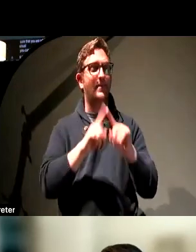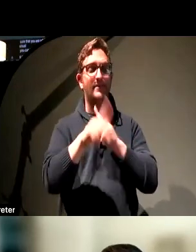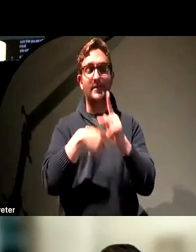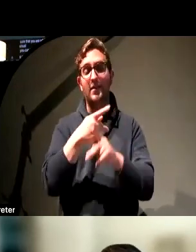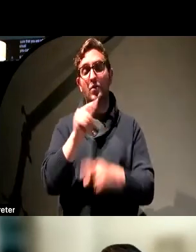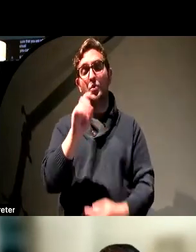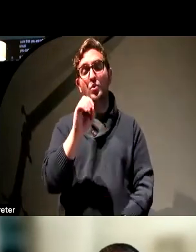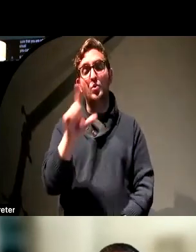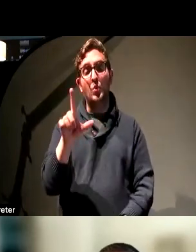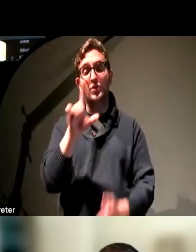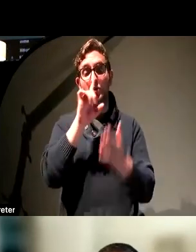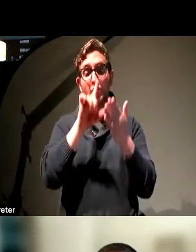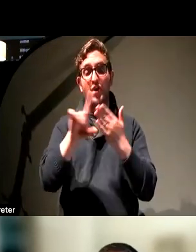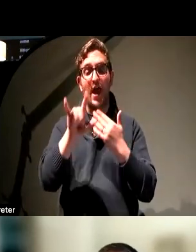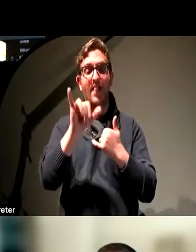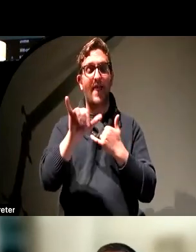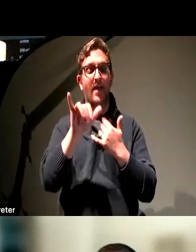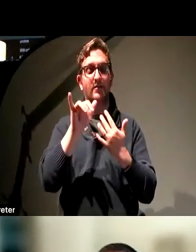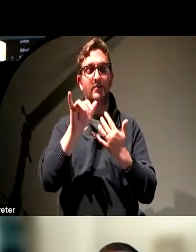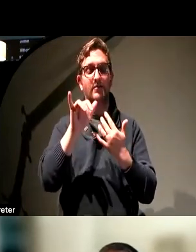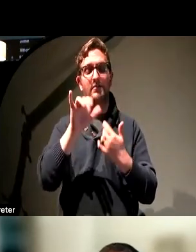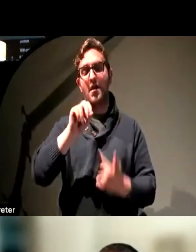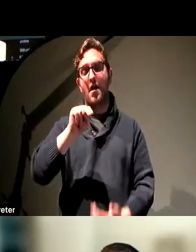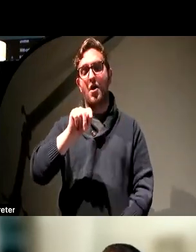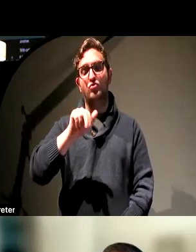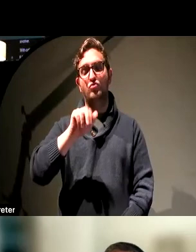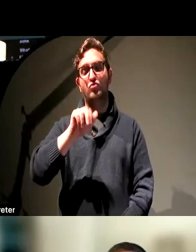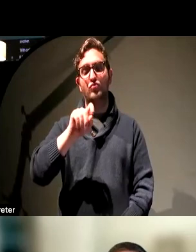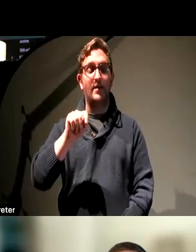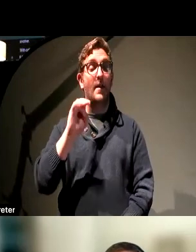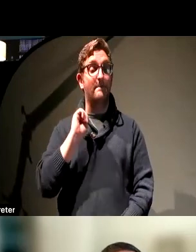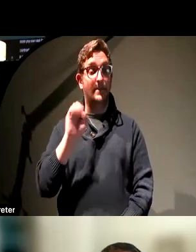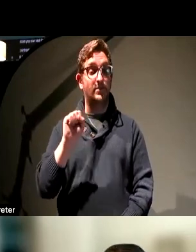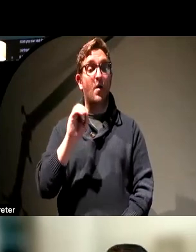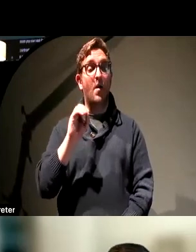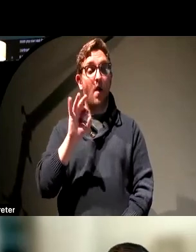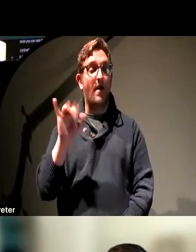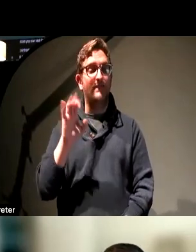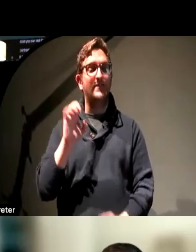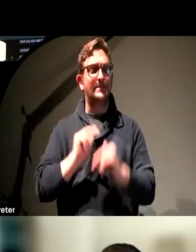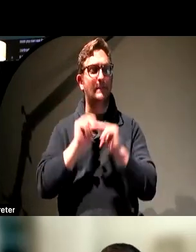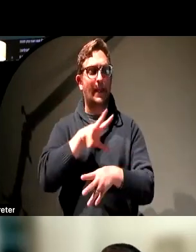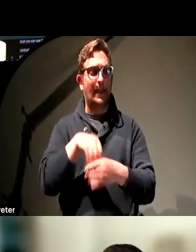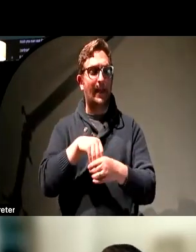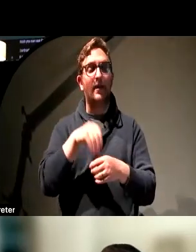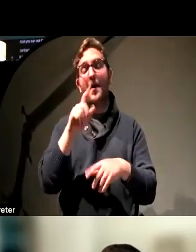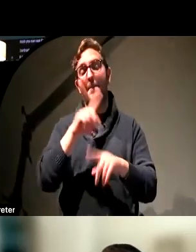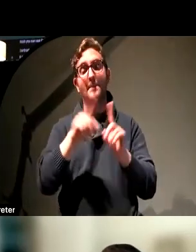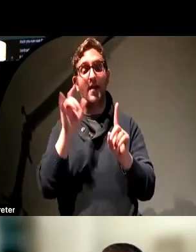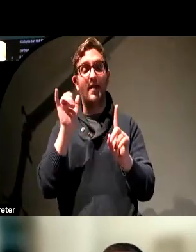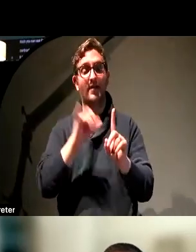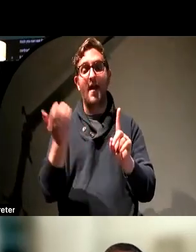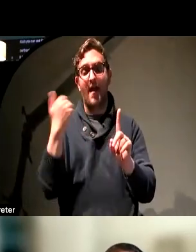check color contrast. Microsoft Office has built quite a bit into, I know at least Word and PowerPoint, those are the two that I use the